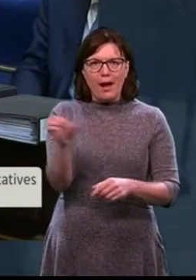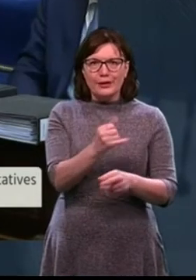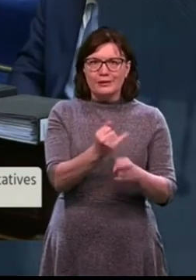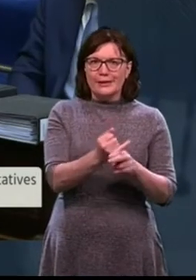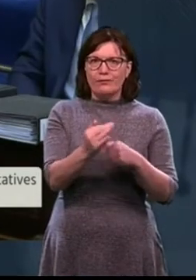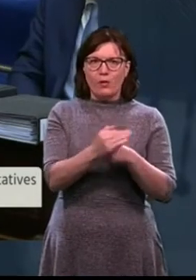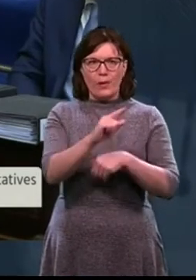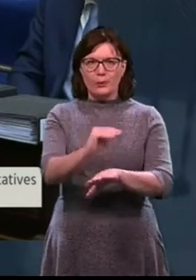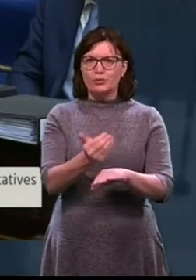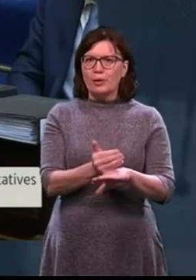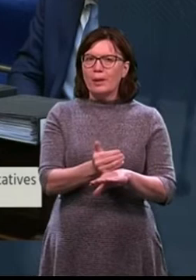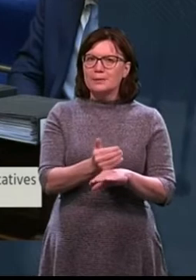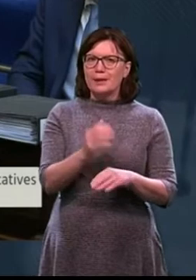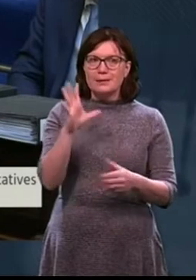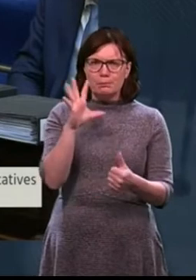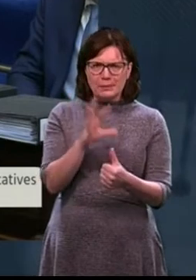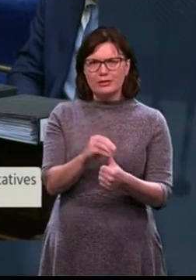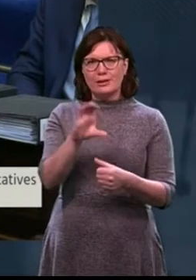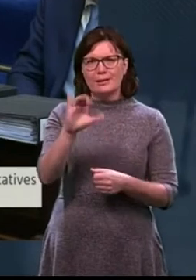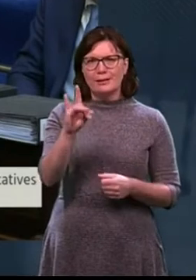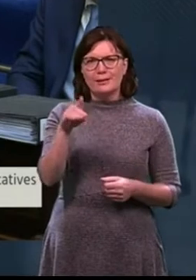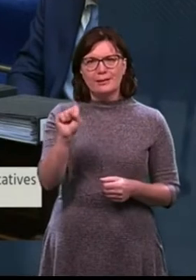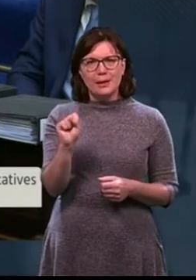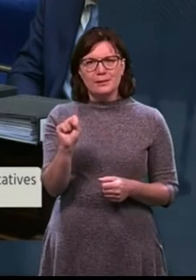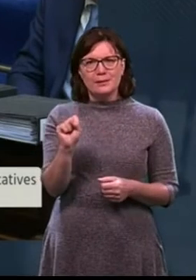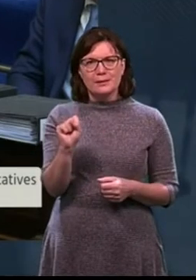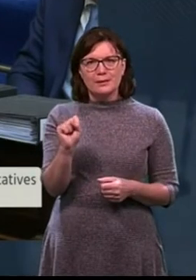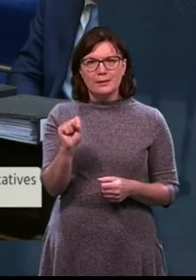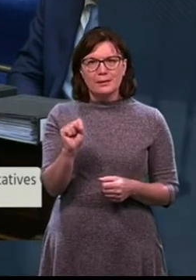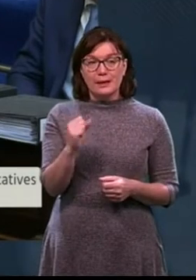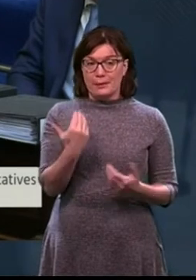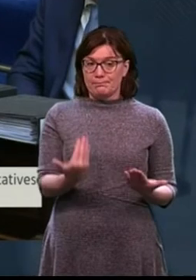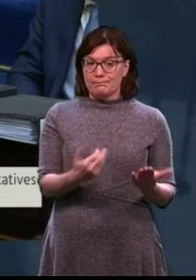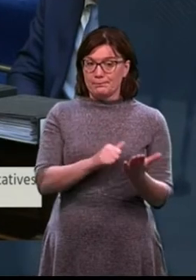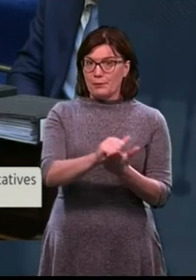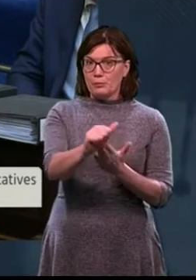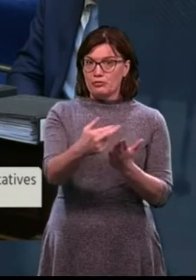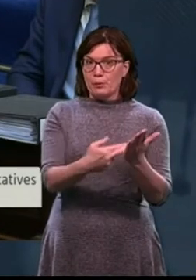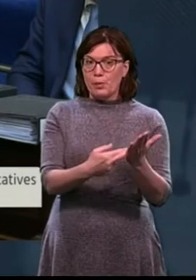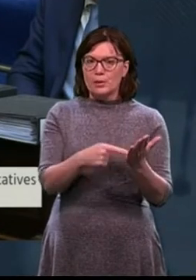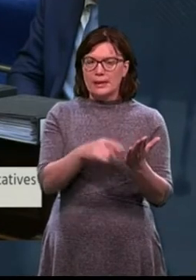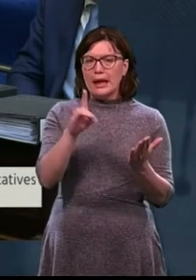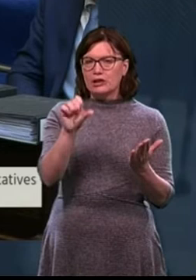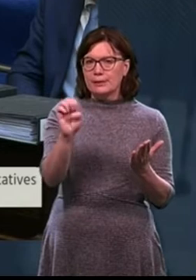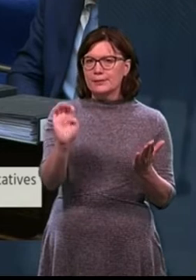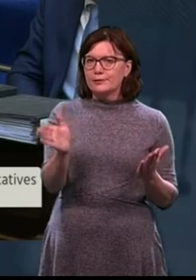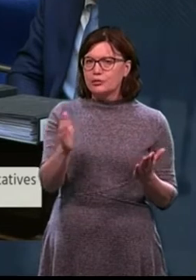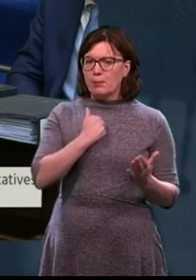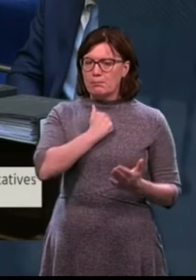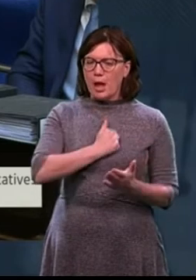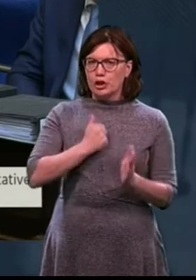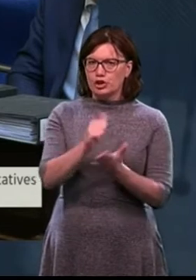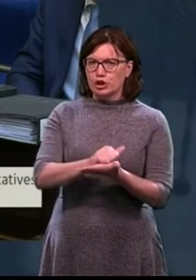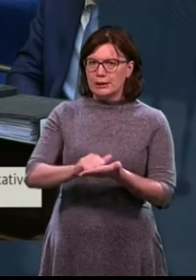the country, and particularly in CAMHS. Following the publication of the report, the HSE has apologised and